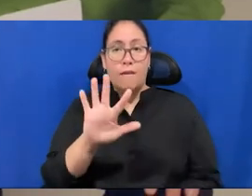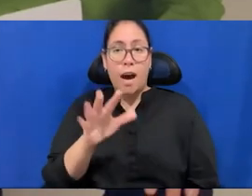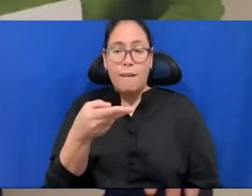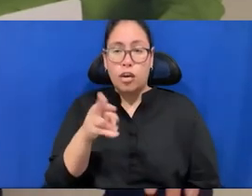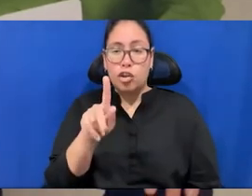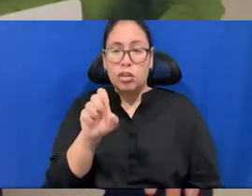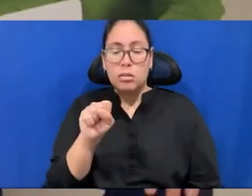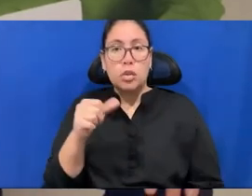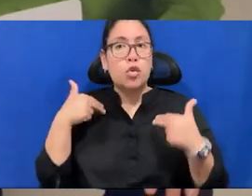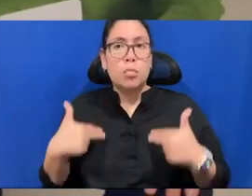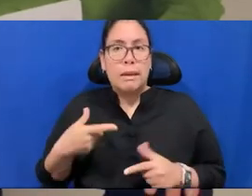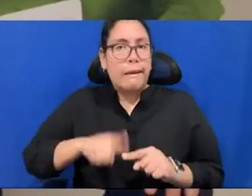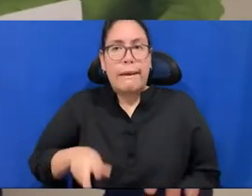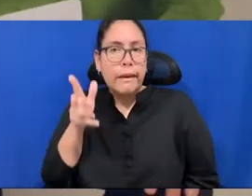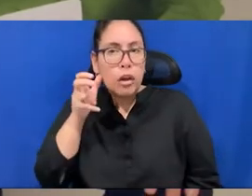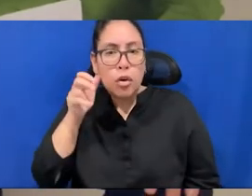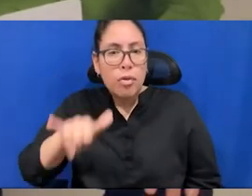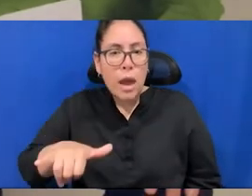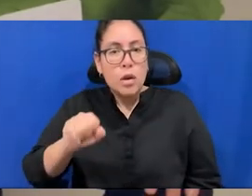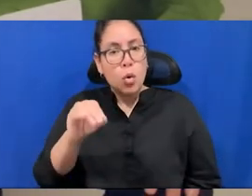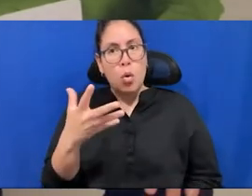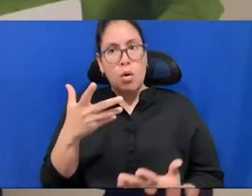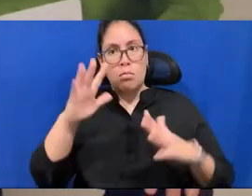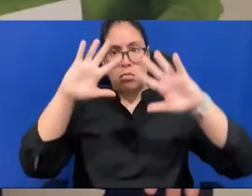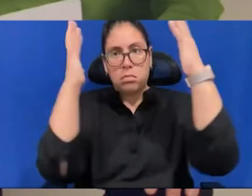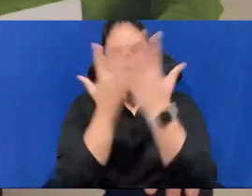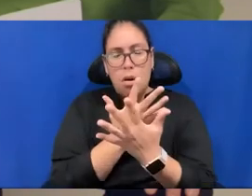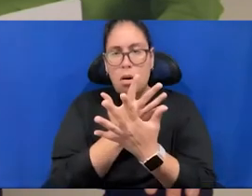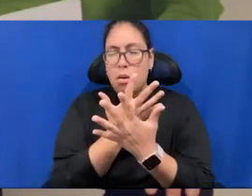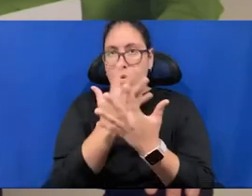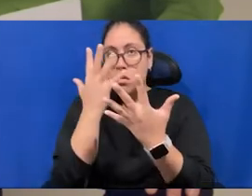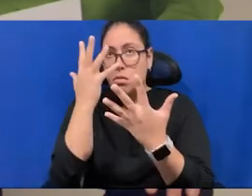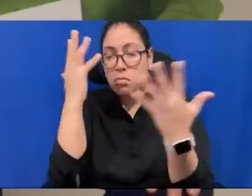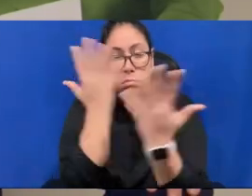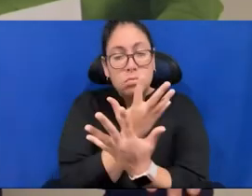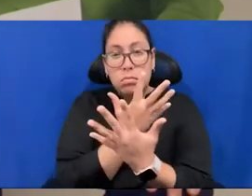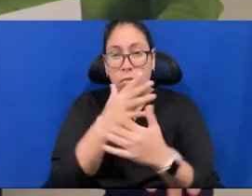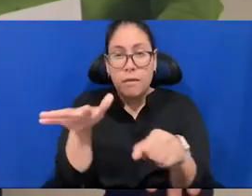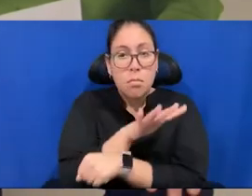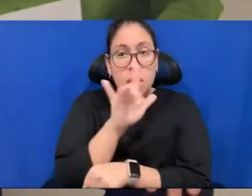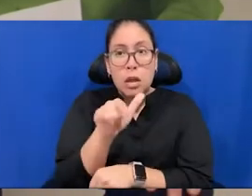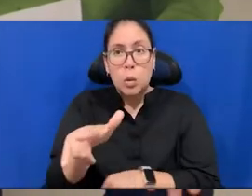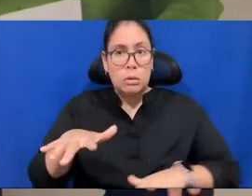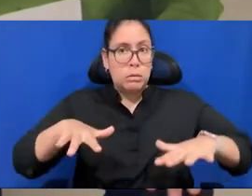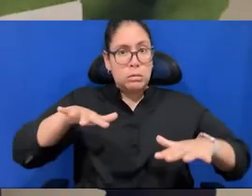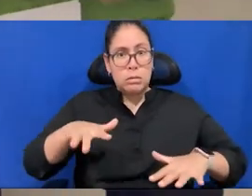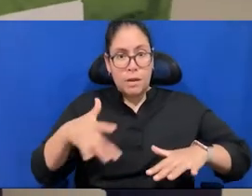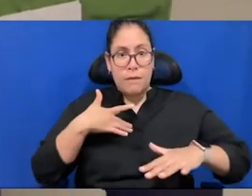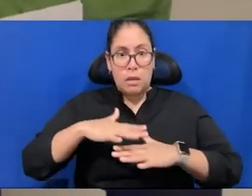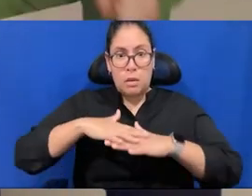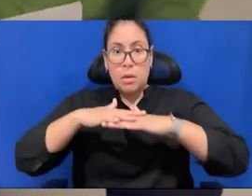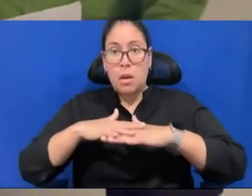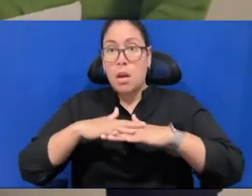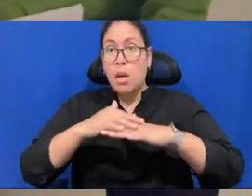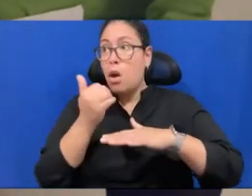enter the light, pitch black. You are not able to see anymore. You don't know where you are suspended. Every time somebody move, you move. There's a lot.